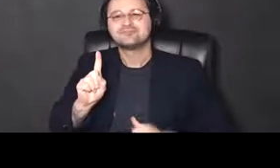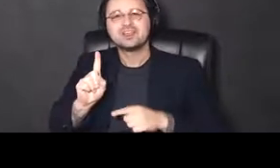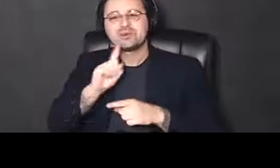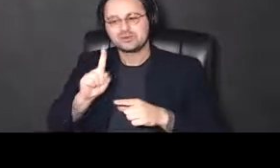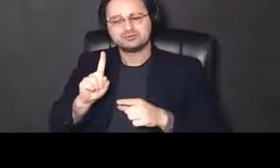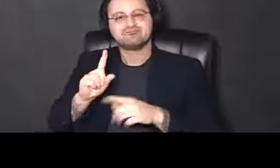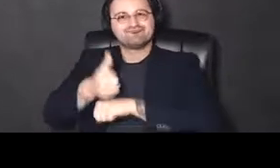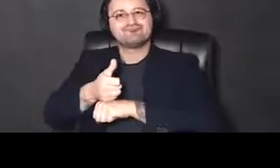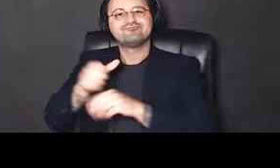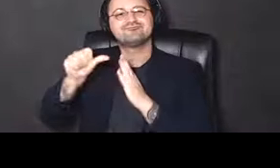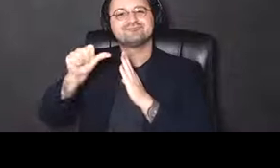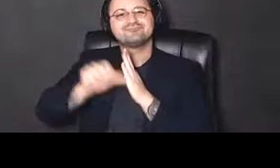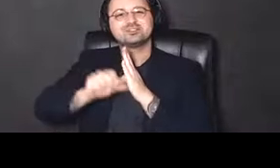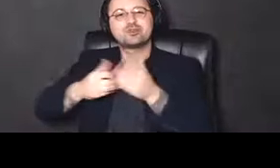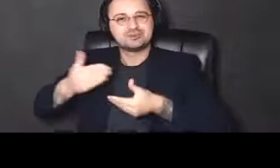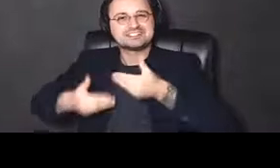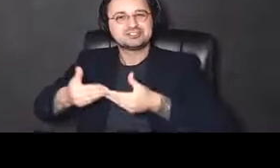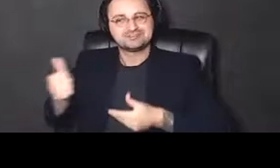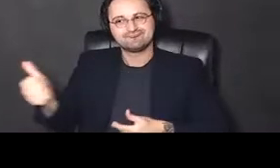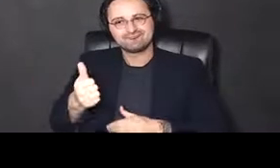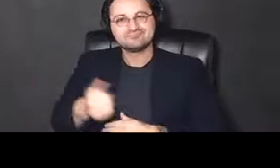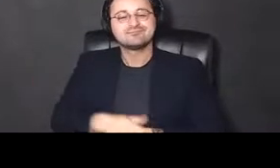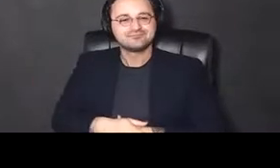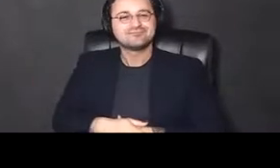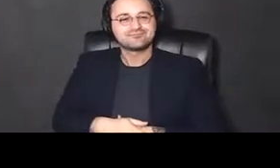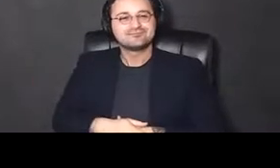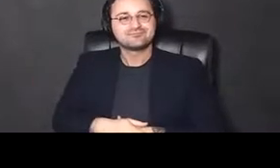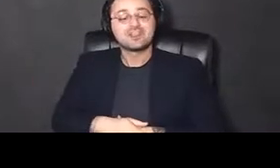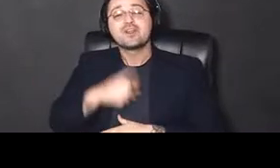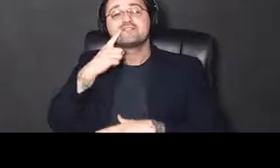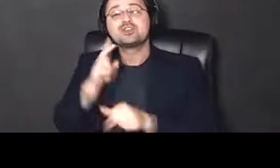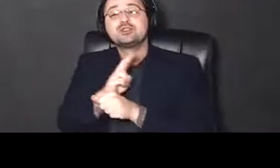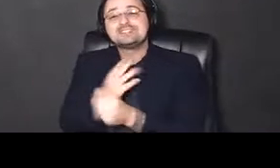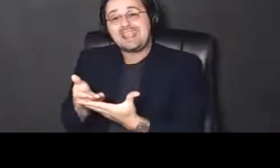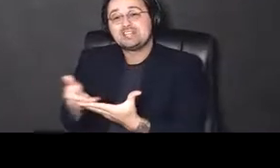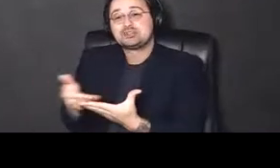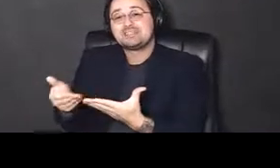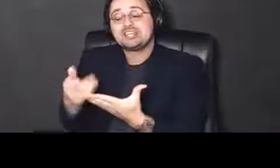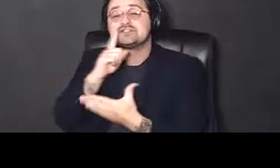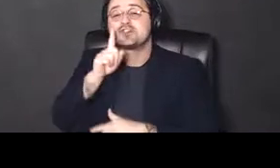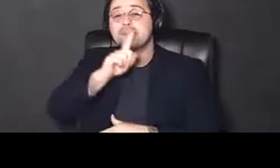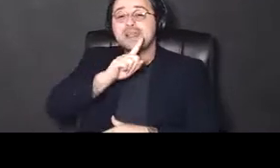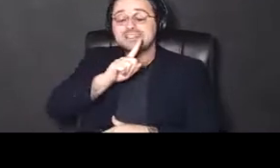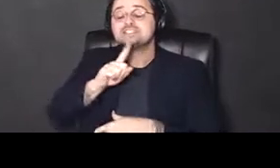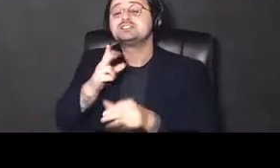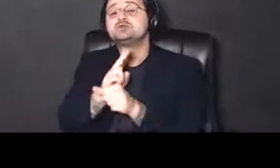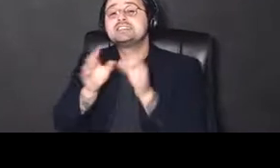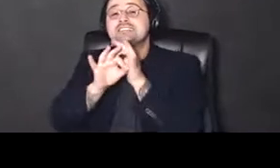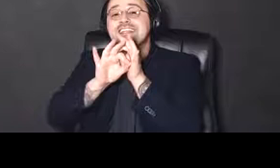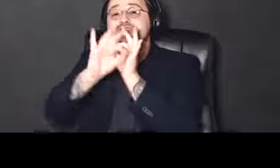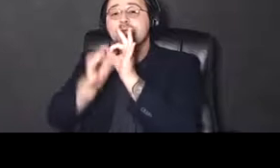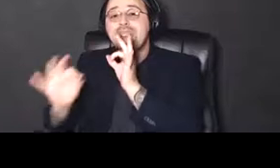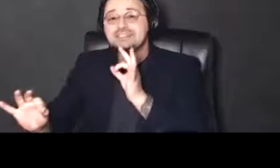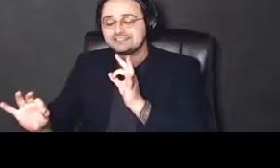procedures to be able to do instrumentation of mice, to be able to intubate them, get access